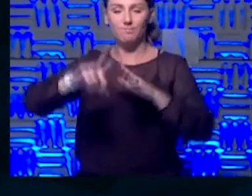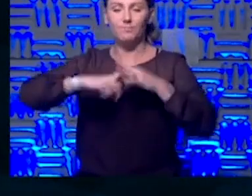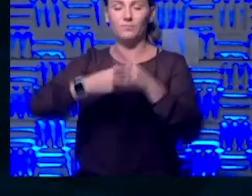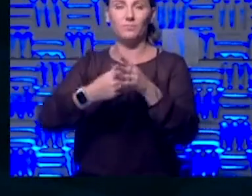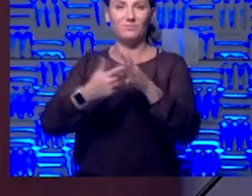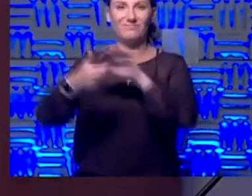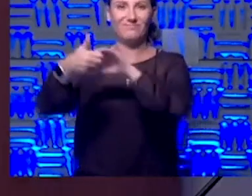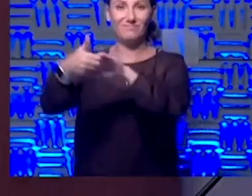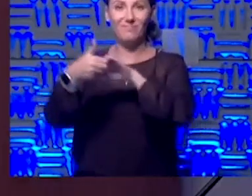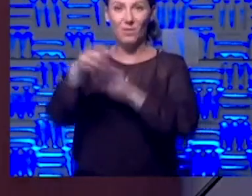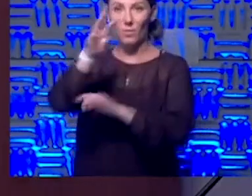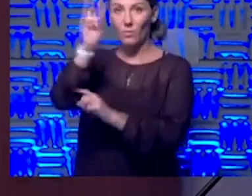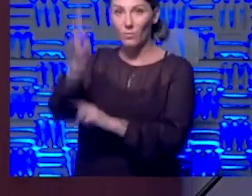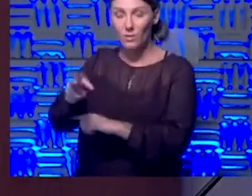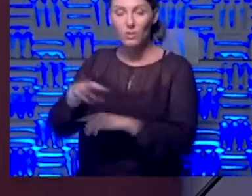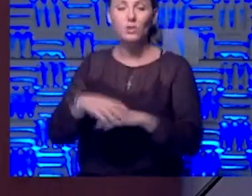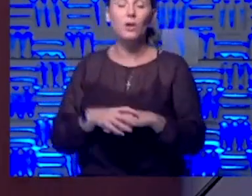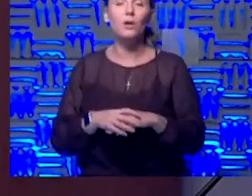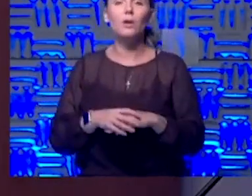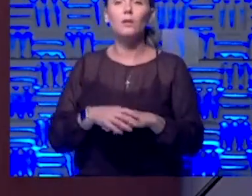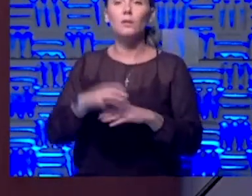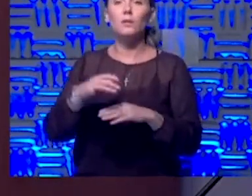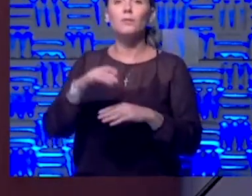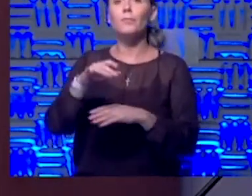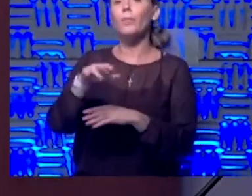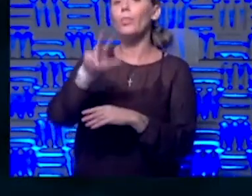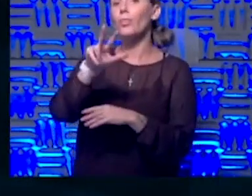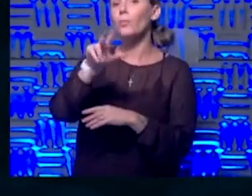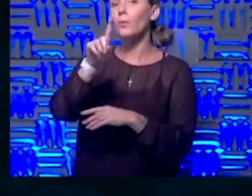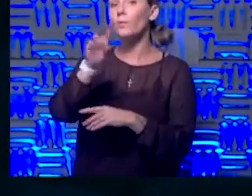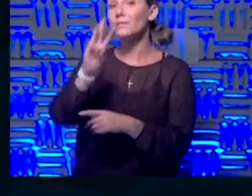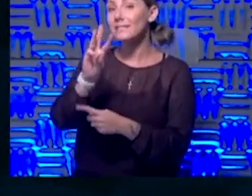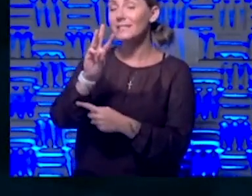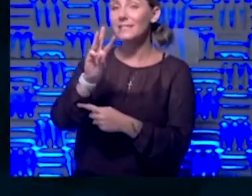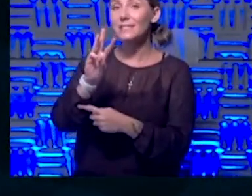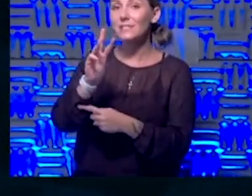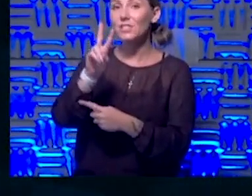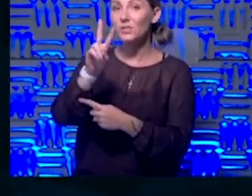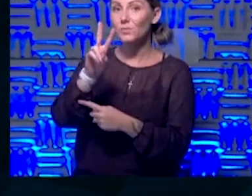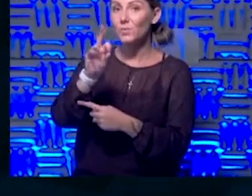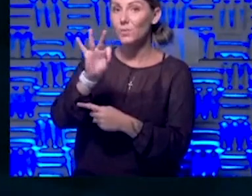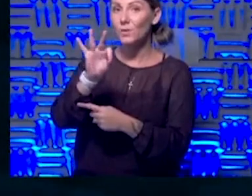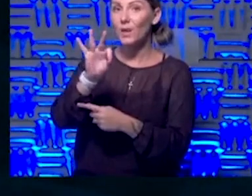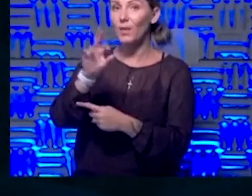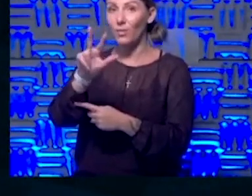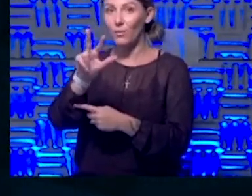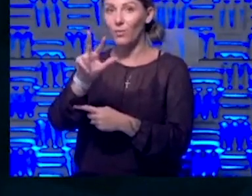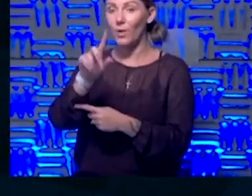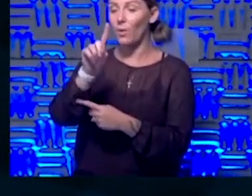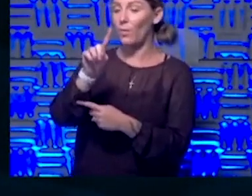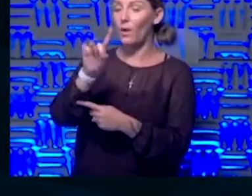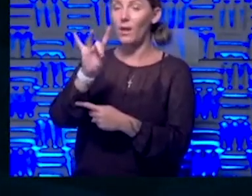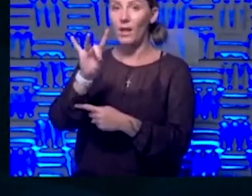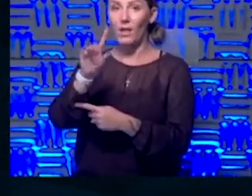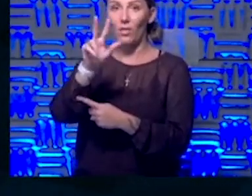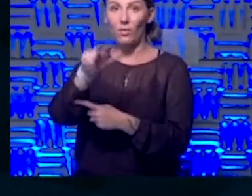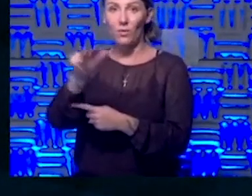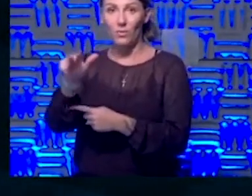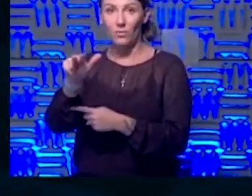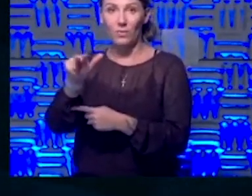with us there. And the number there is 316-293-1833.